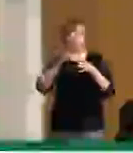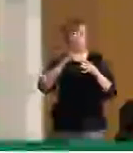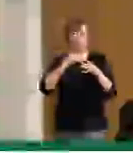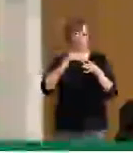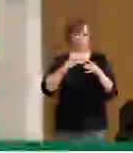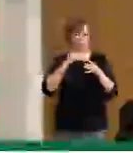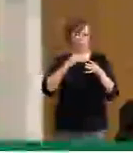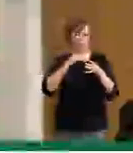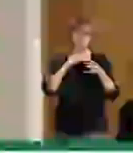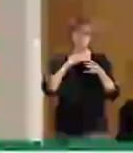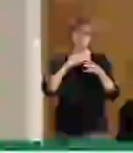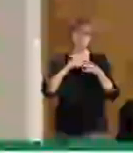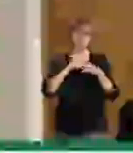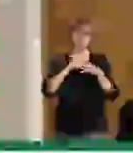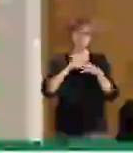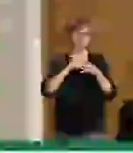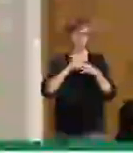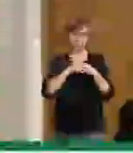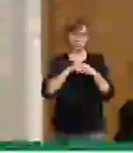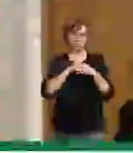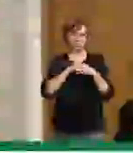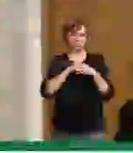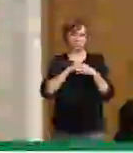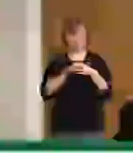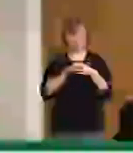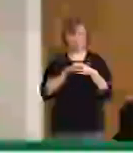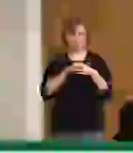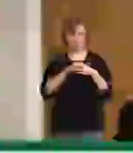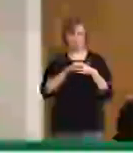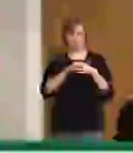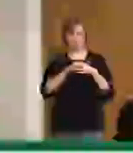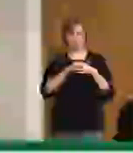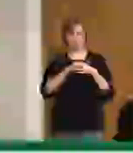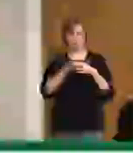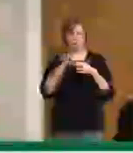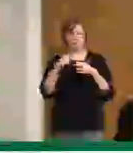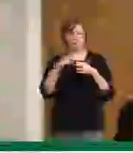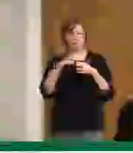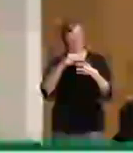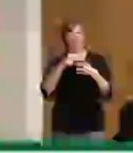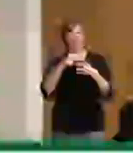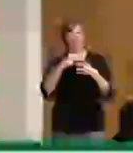we have, you know, we vaccinate over four to six weeks, more than, you know,